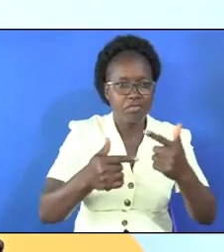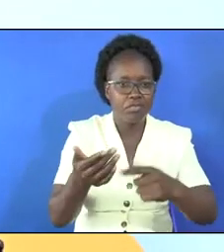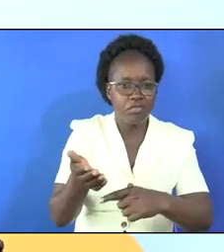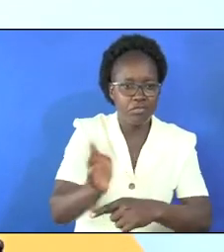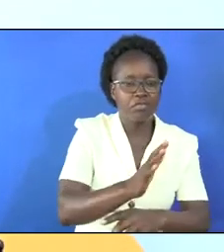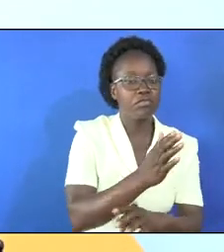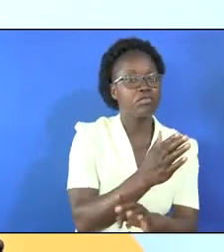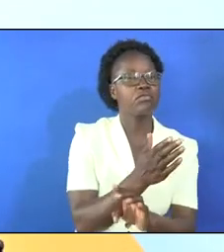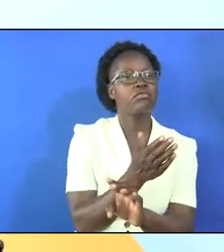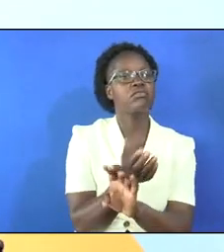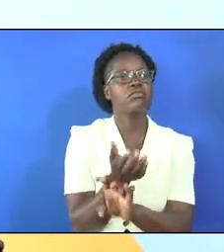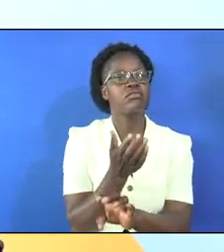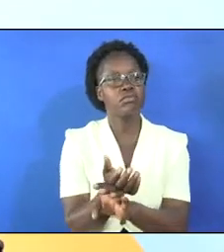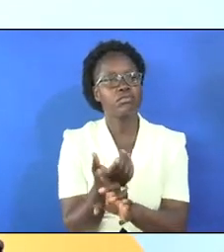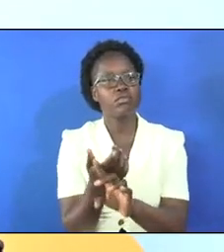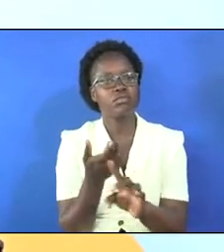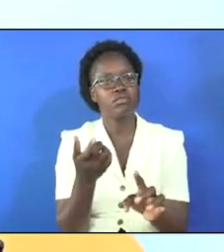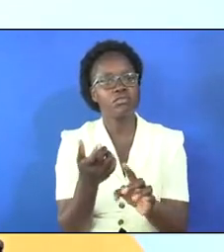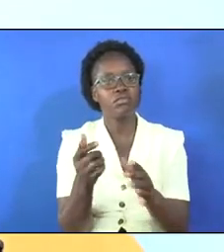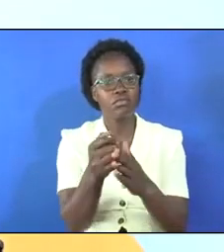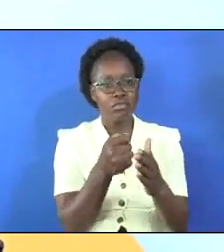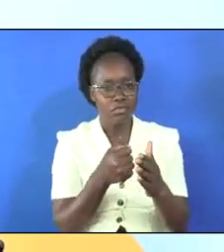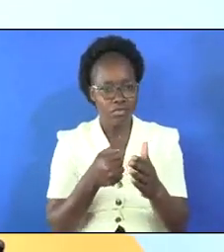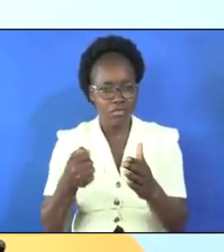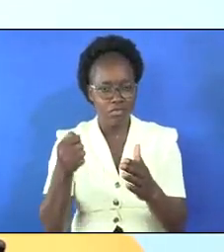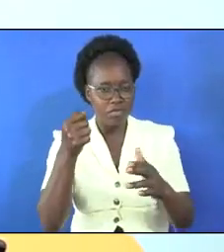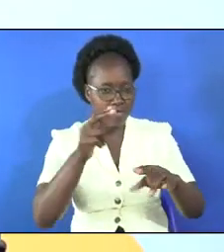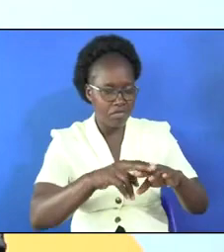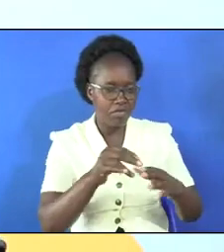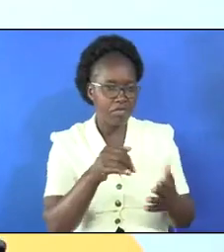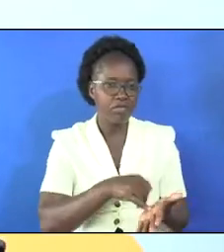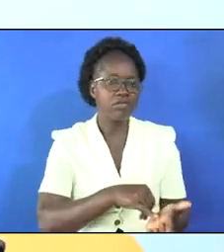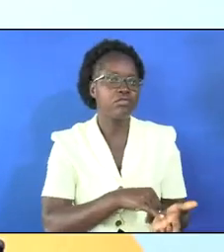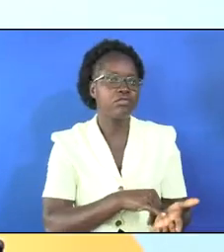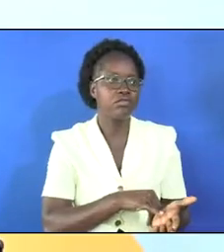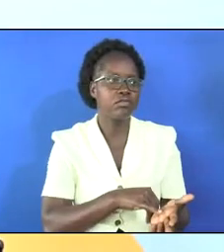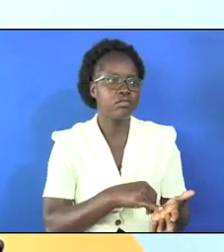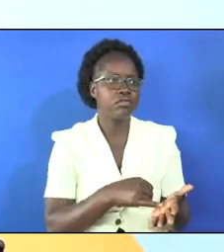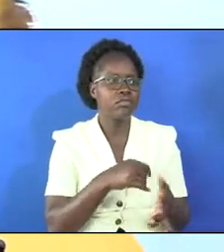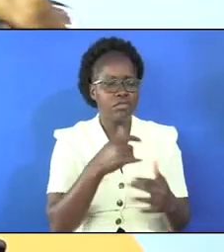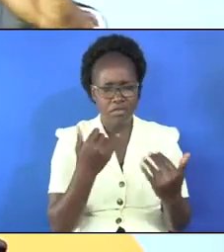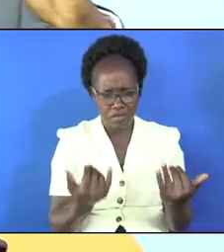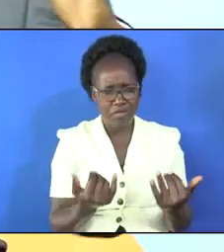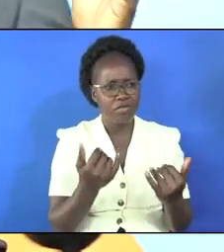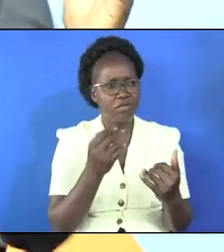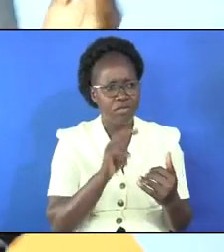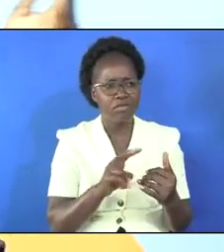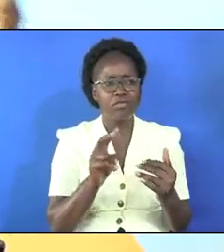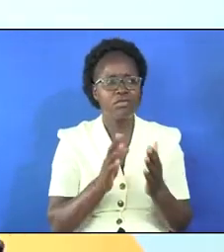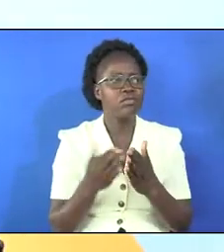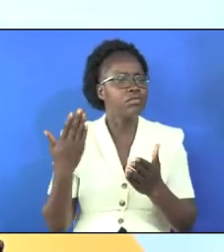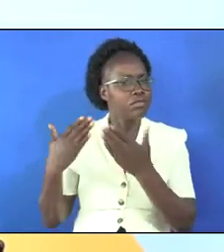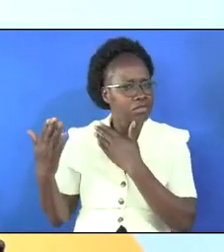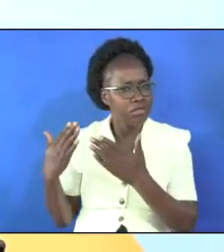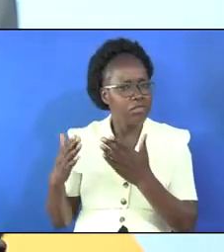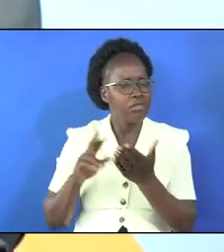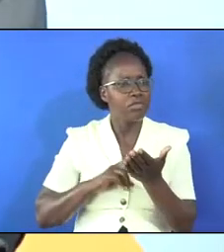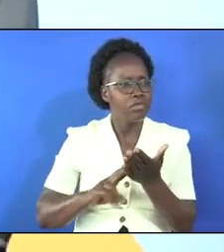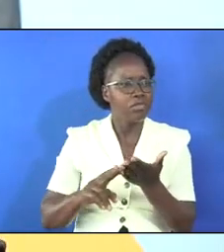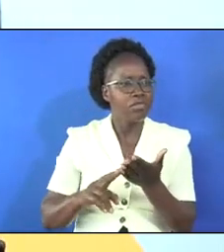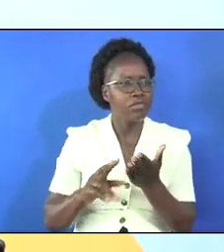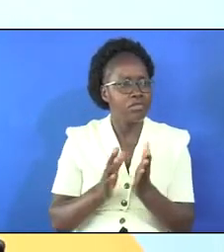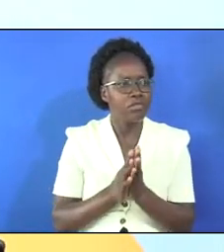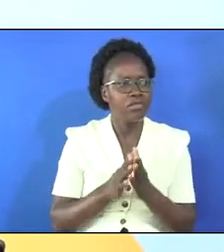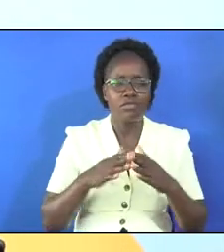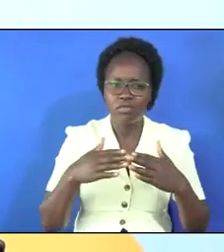back the stone from the door and sat on it now when you see the background of this verse